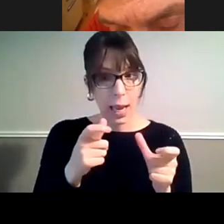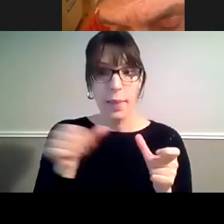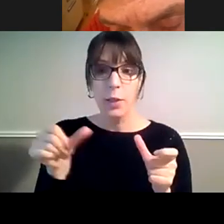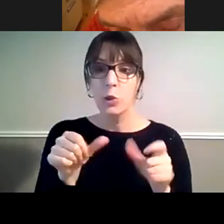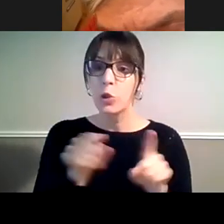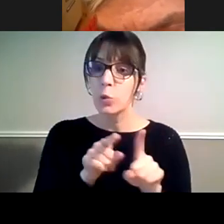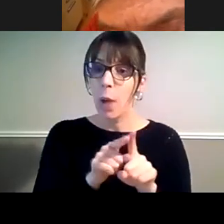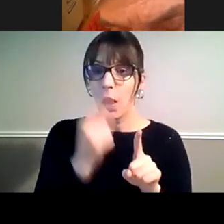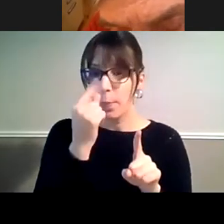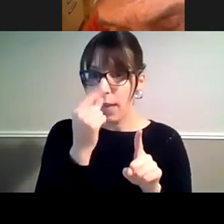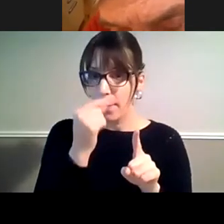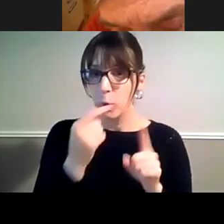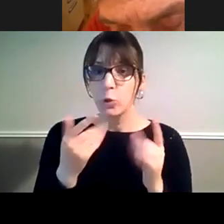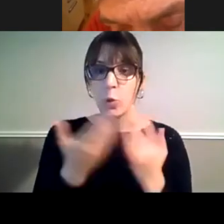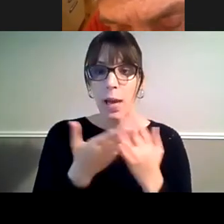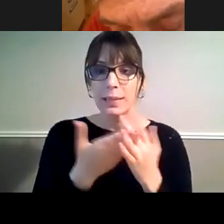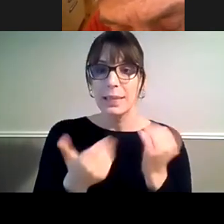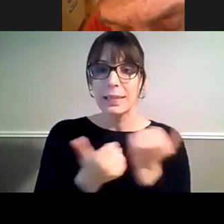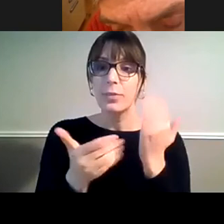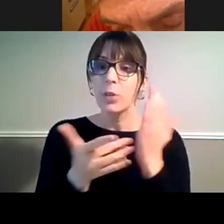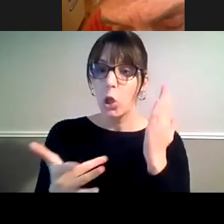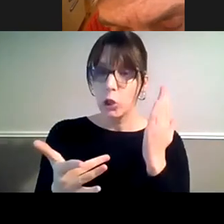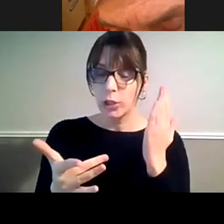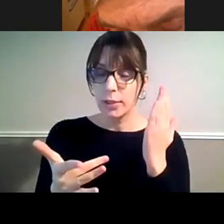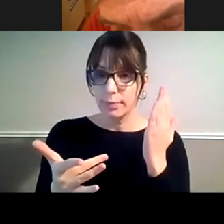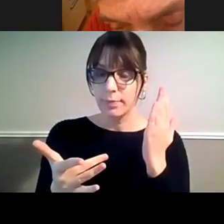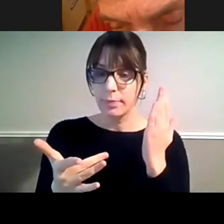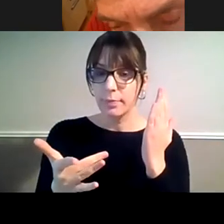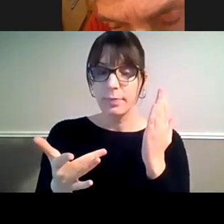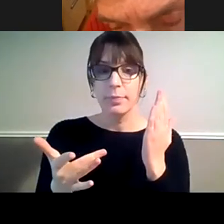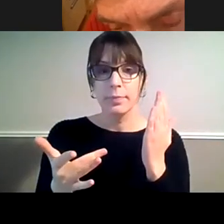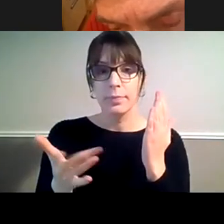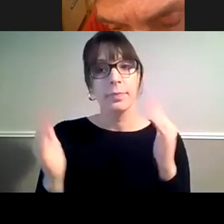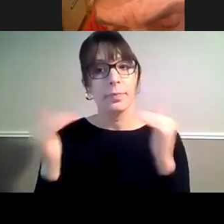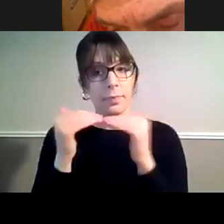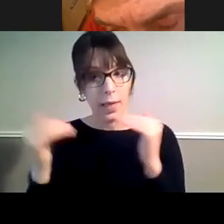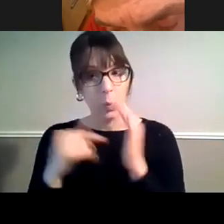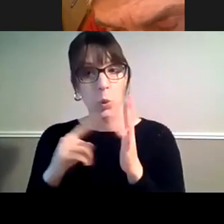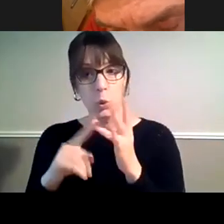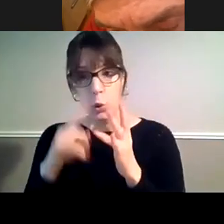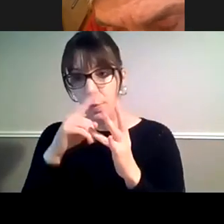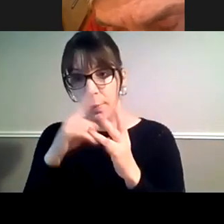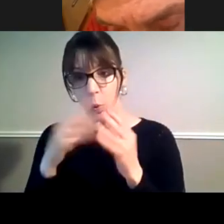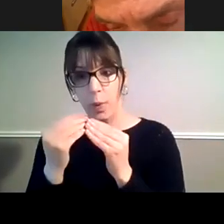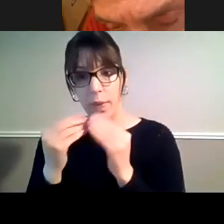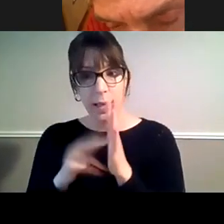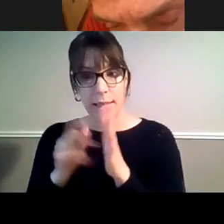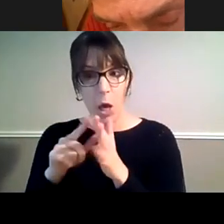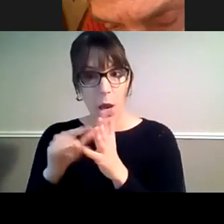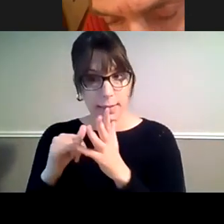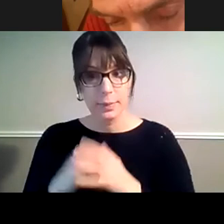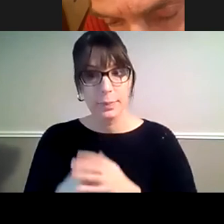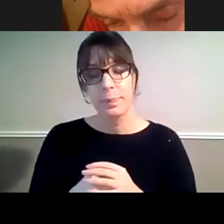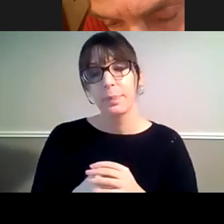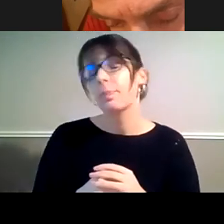assistive technology on an equitable basis with participants of the National Disability Insurance Scheme.